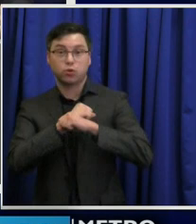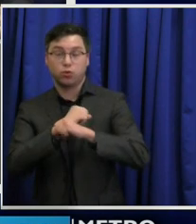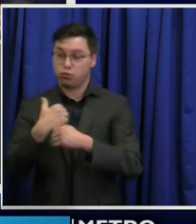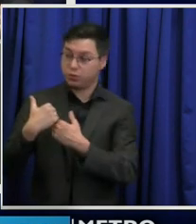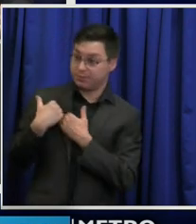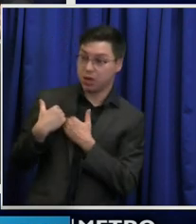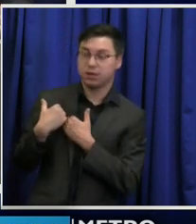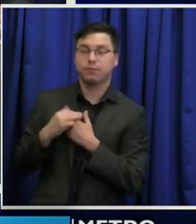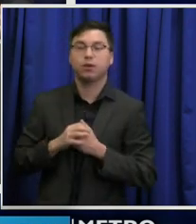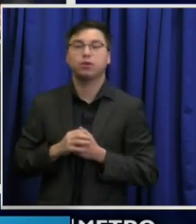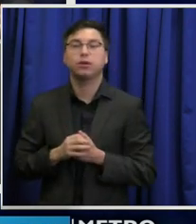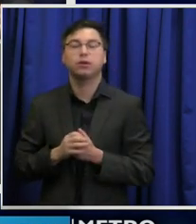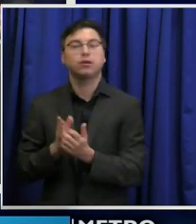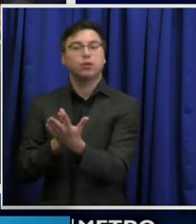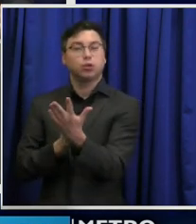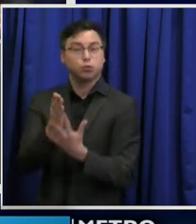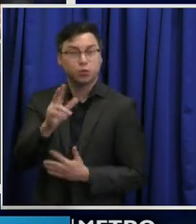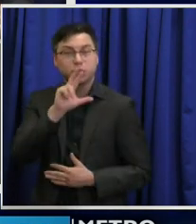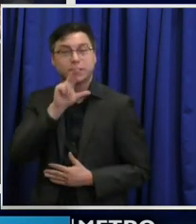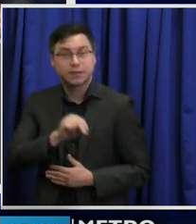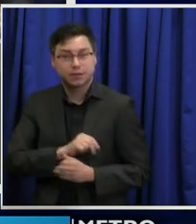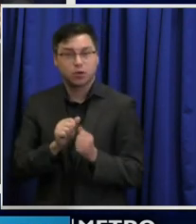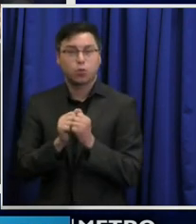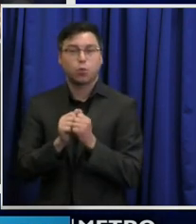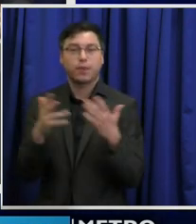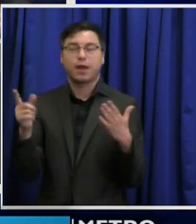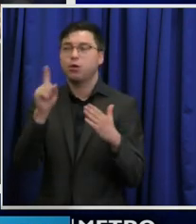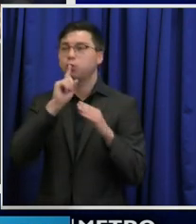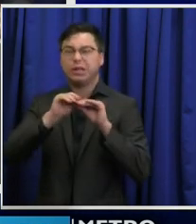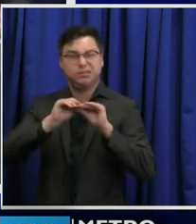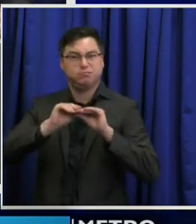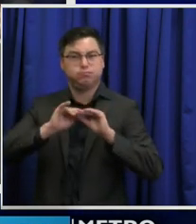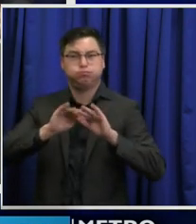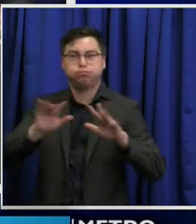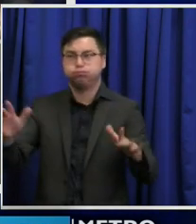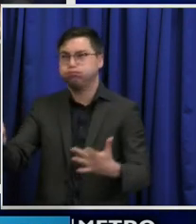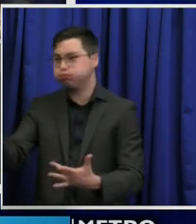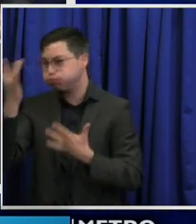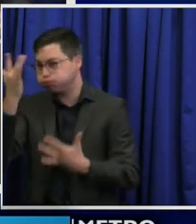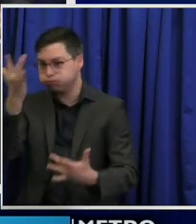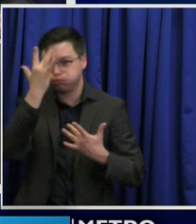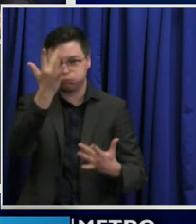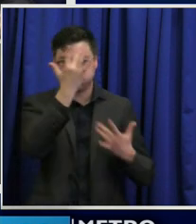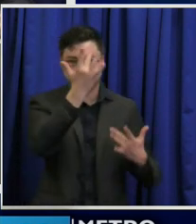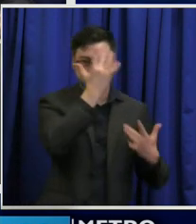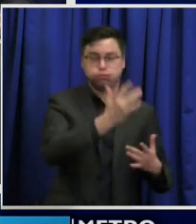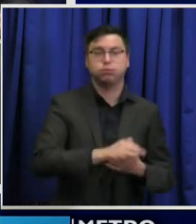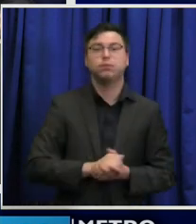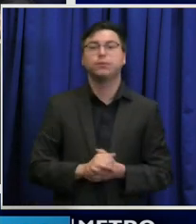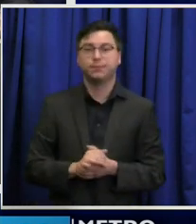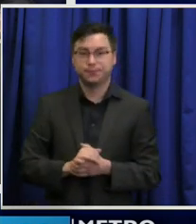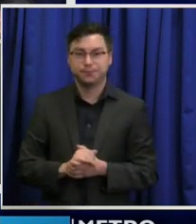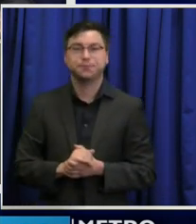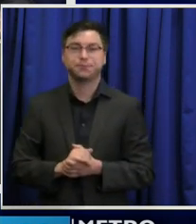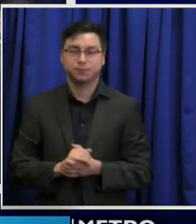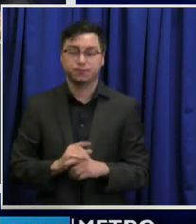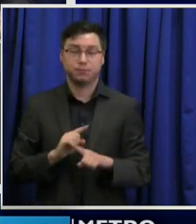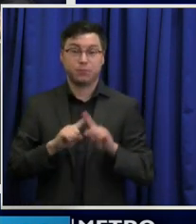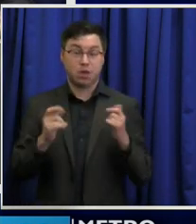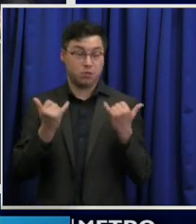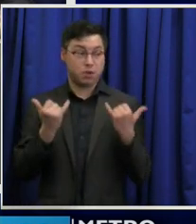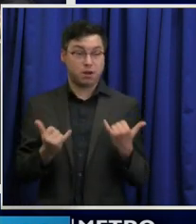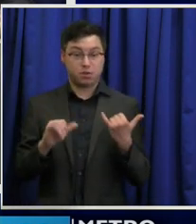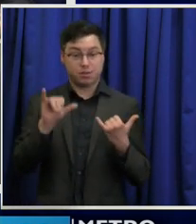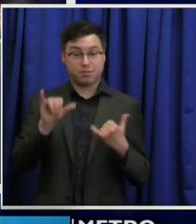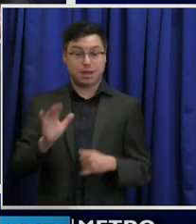through Thanksgiving without it being a super spreading event. But right now, that's our